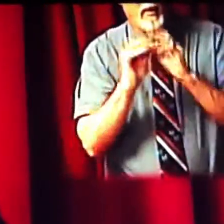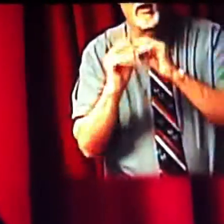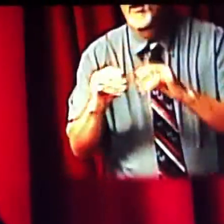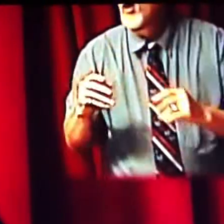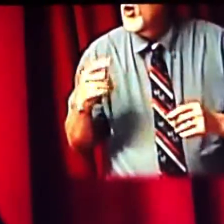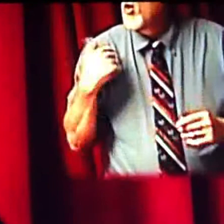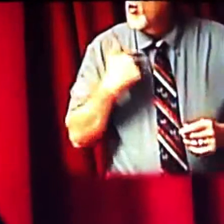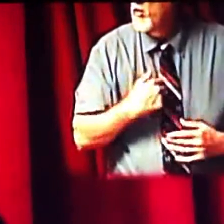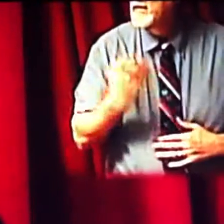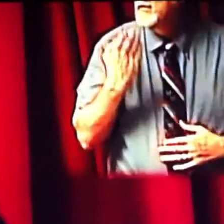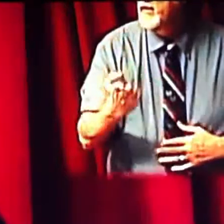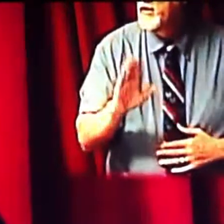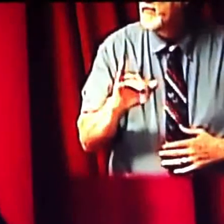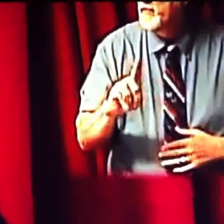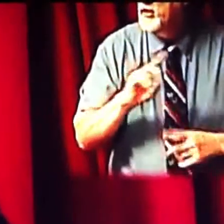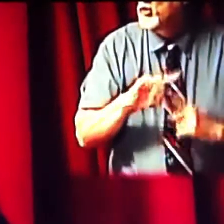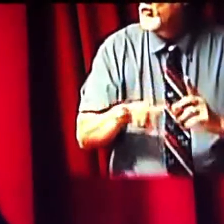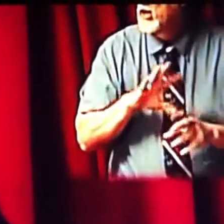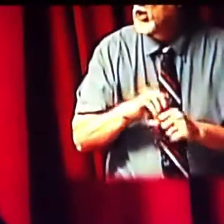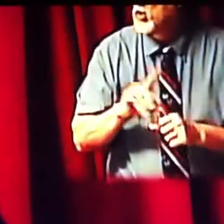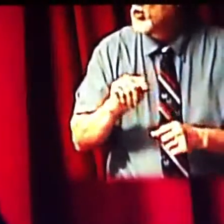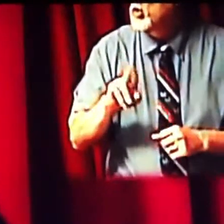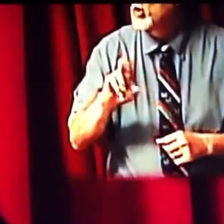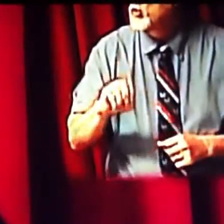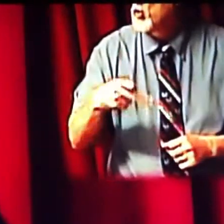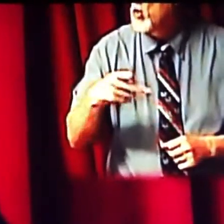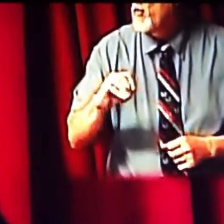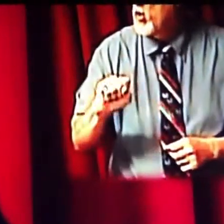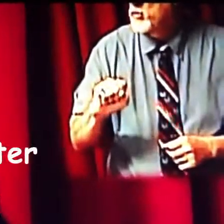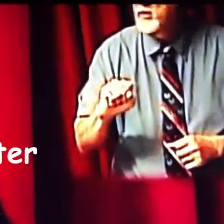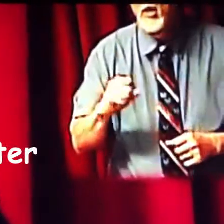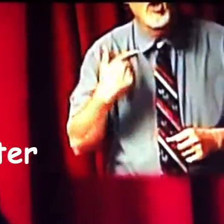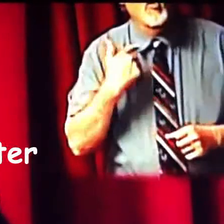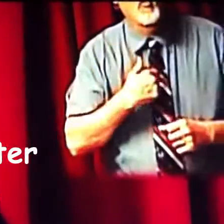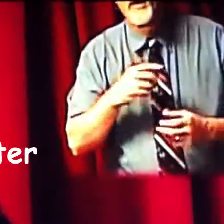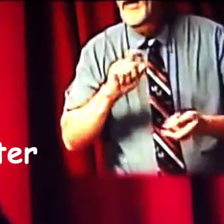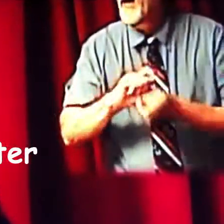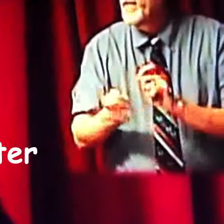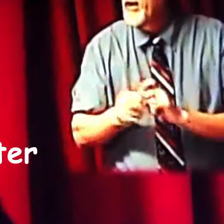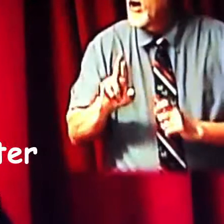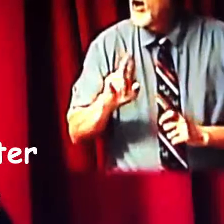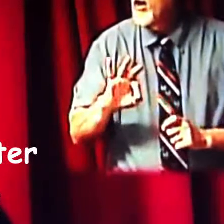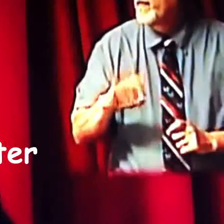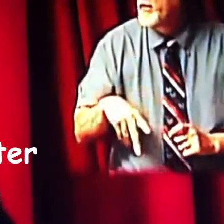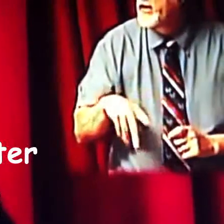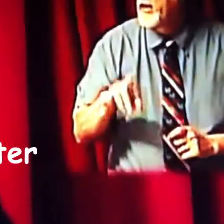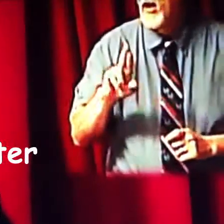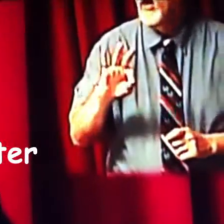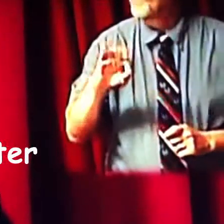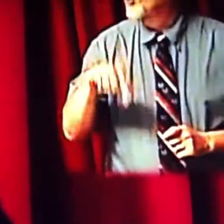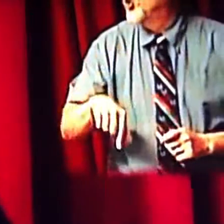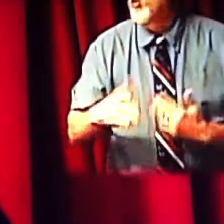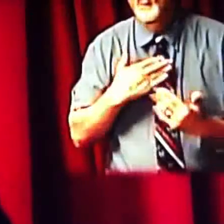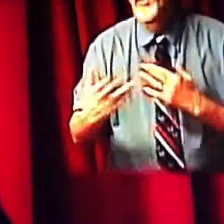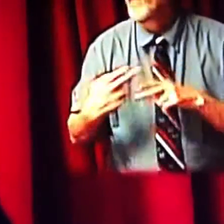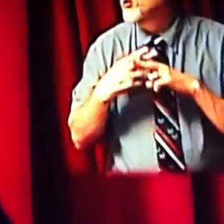tropos. You were aware of that? I'm sorry. I'm not in here. We amended the RFP or RFQ or whatever